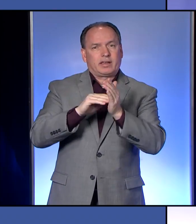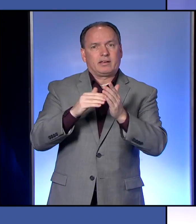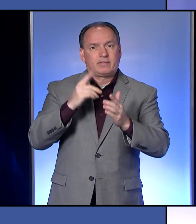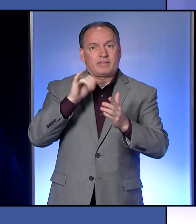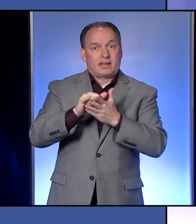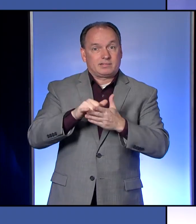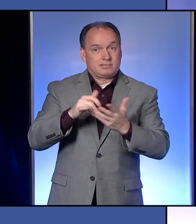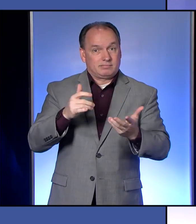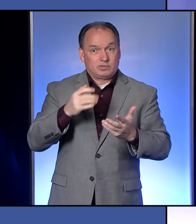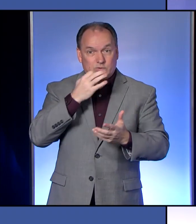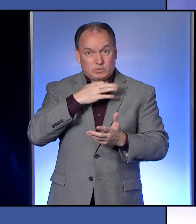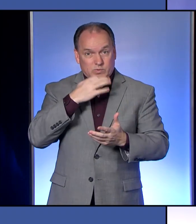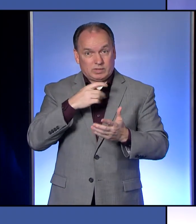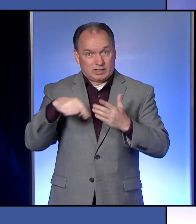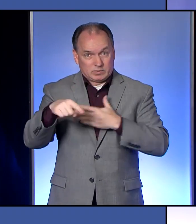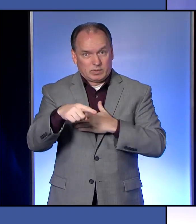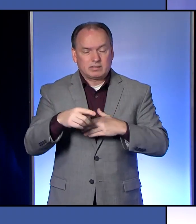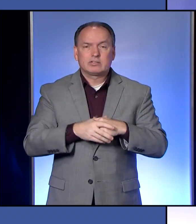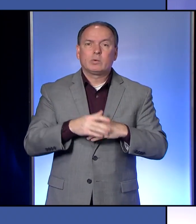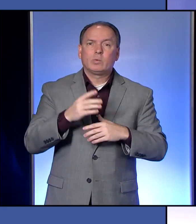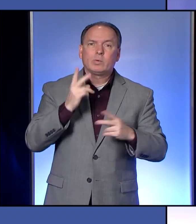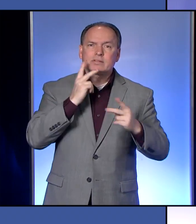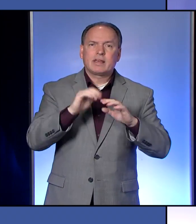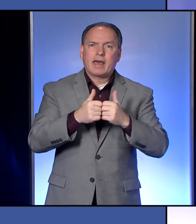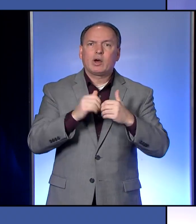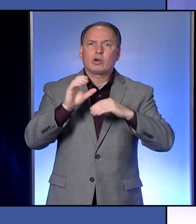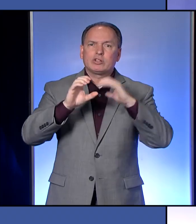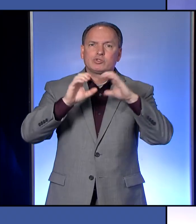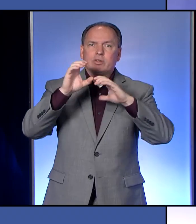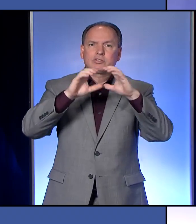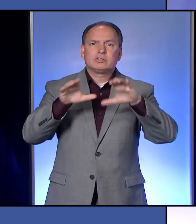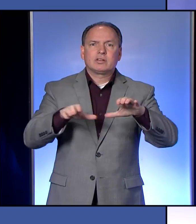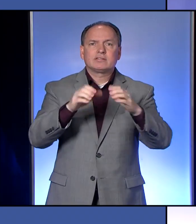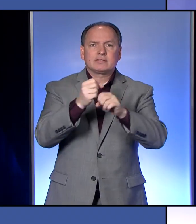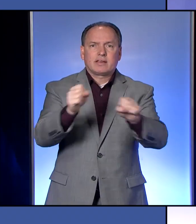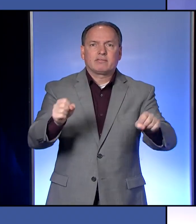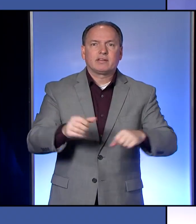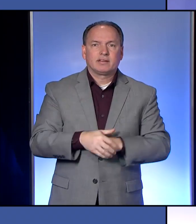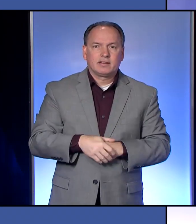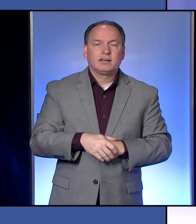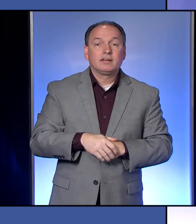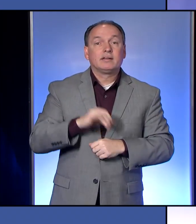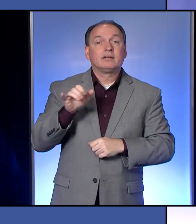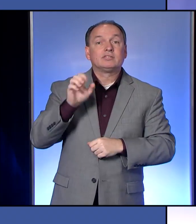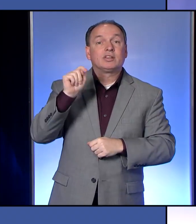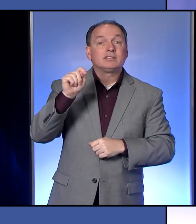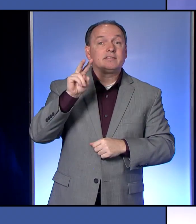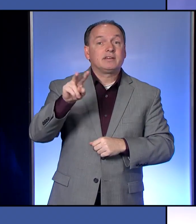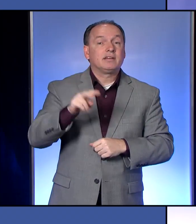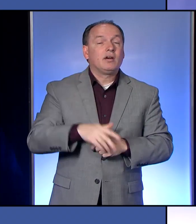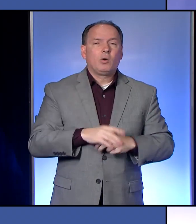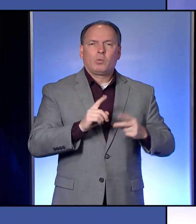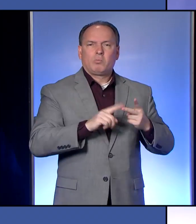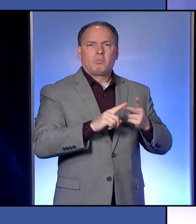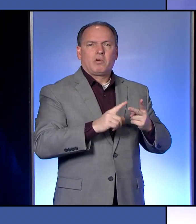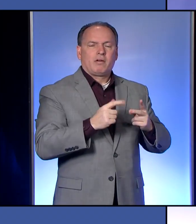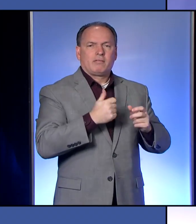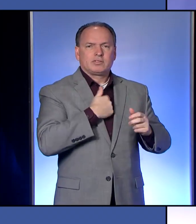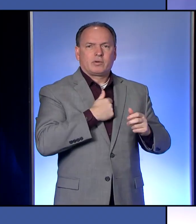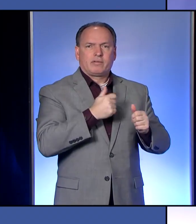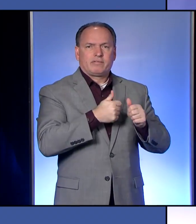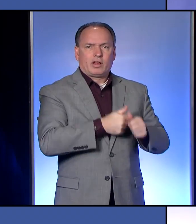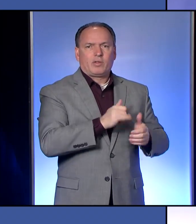we got to help is figure out how construction does this and does it safely. Okay. Jet TV? a quick follow-up. Okay. Sure. Sure, Joel.